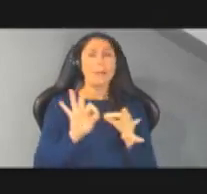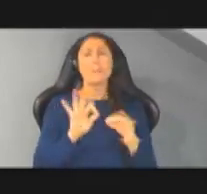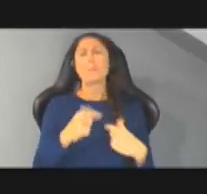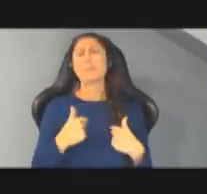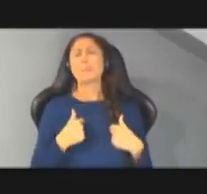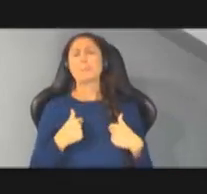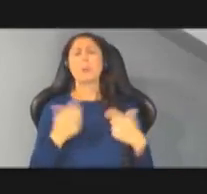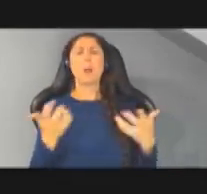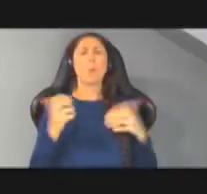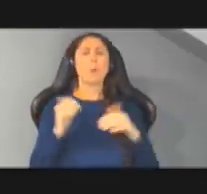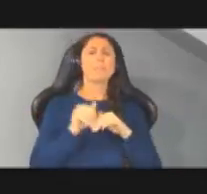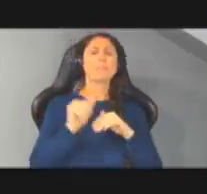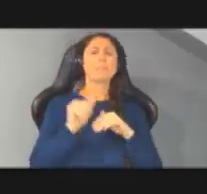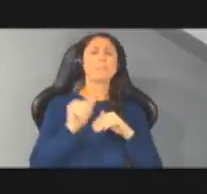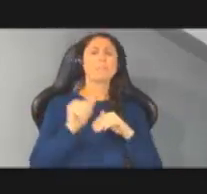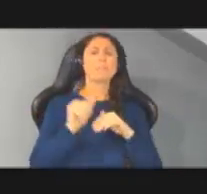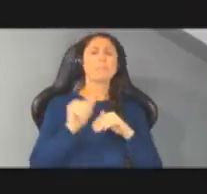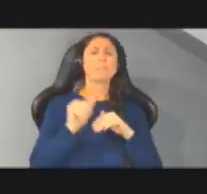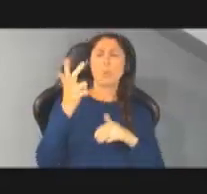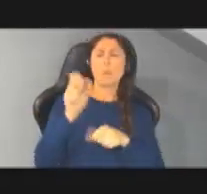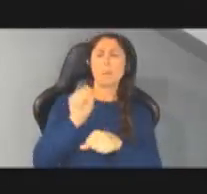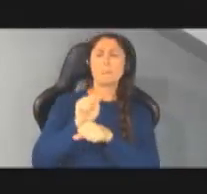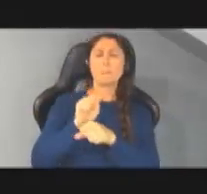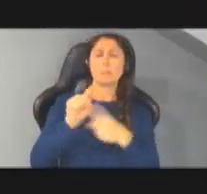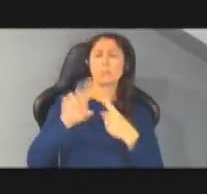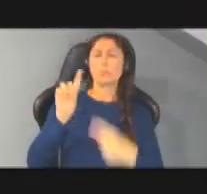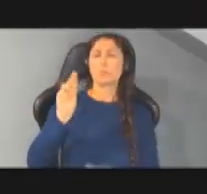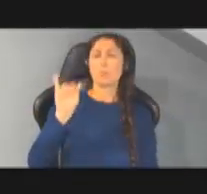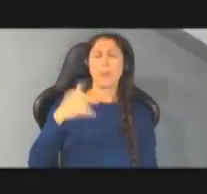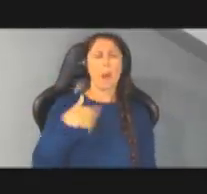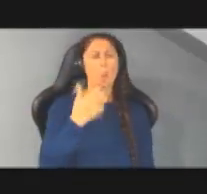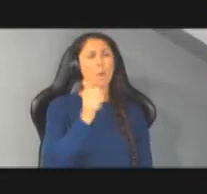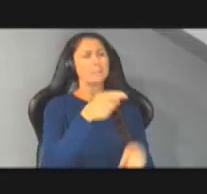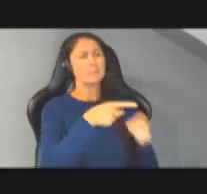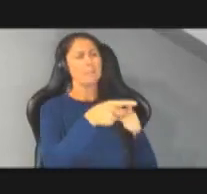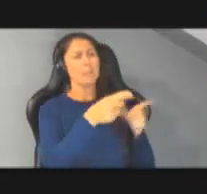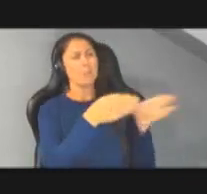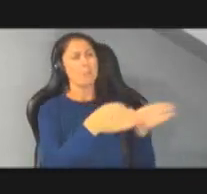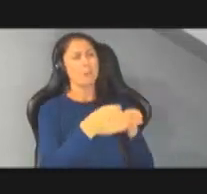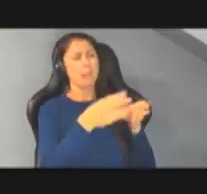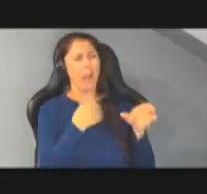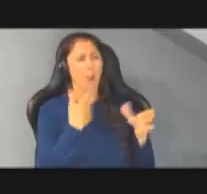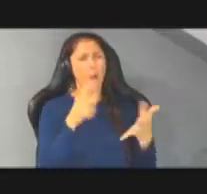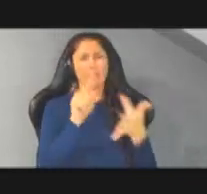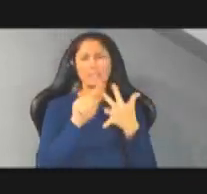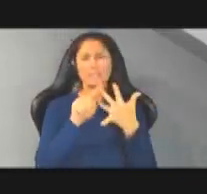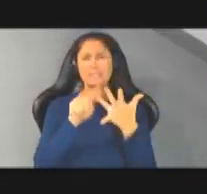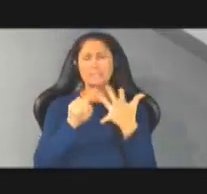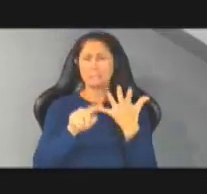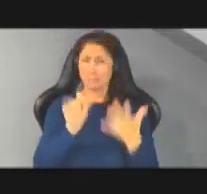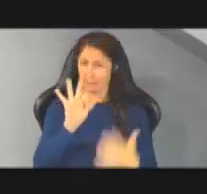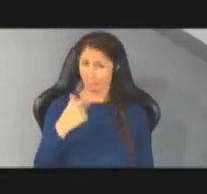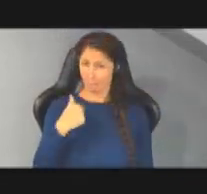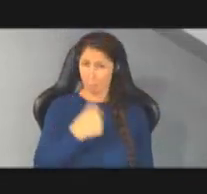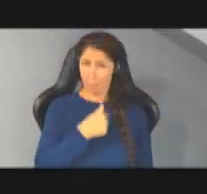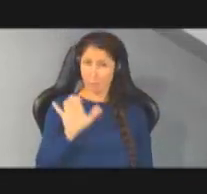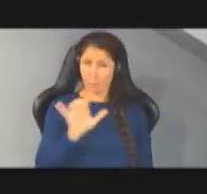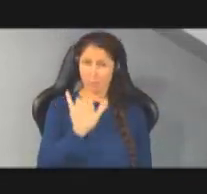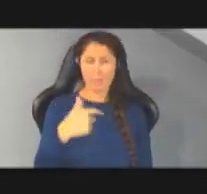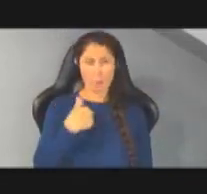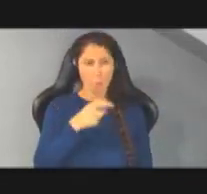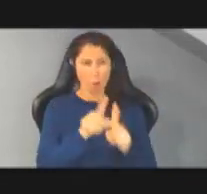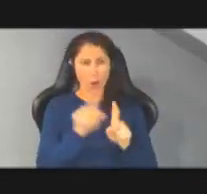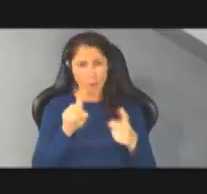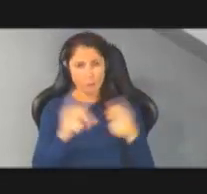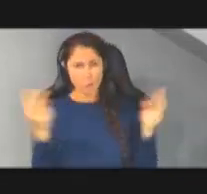three positions to domi or i want a specialized person in planning i want this this and this if we do that then we also have to look at